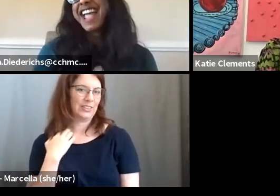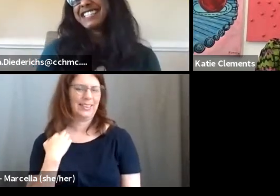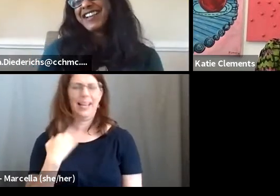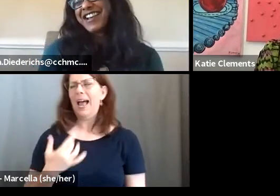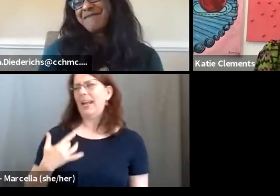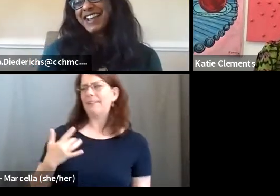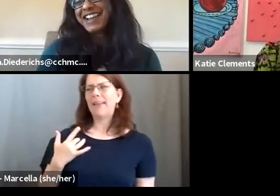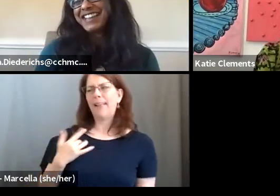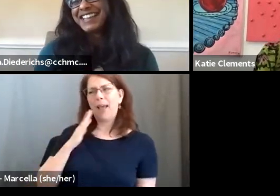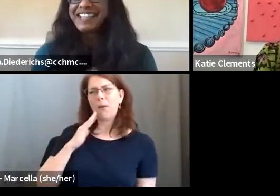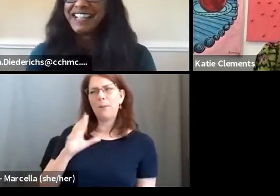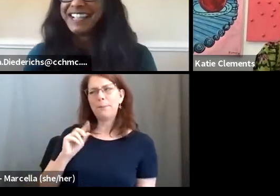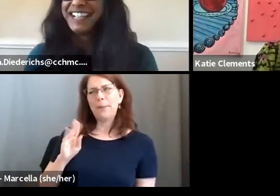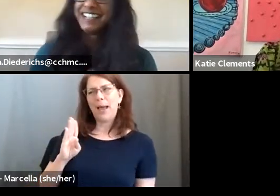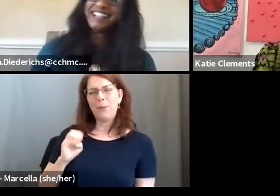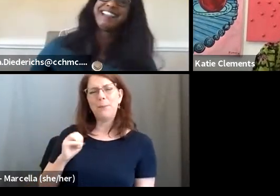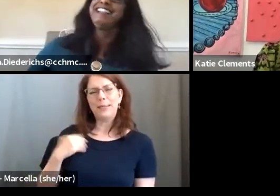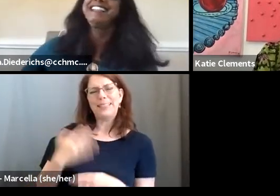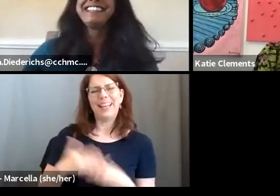next after this one.